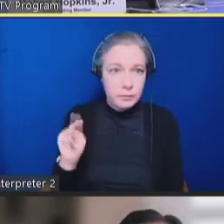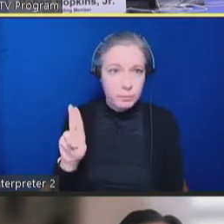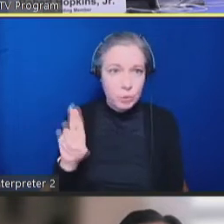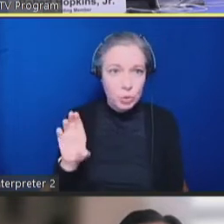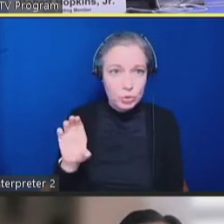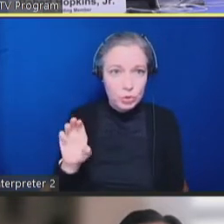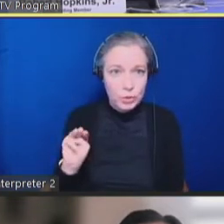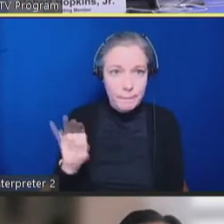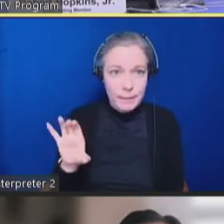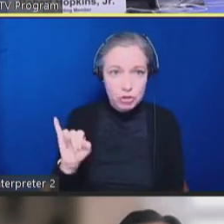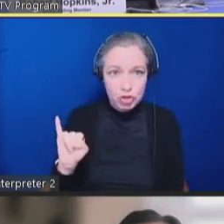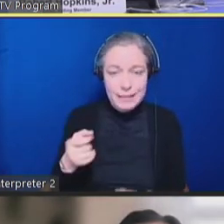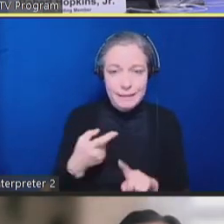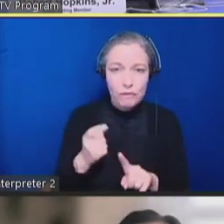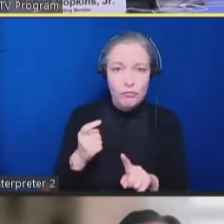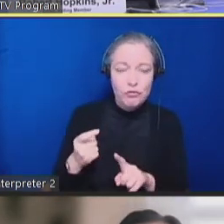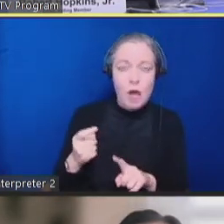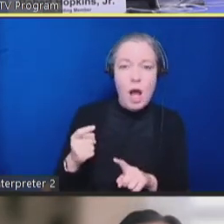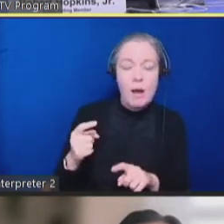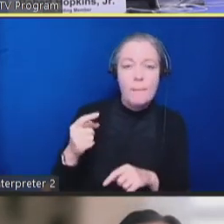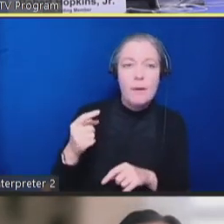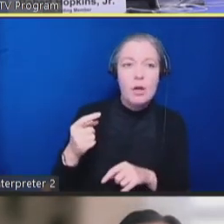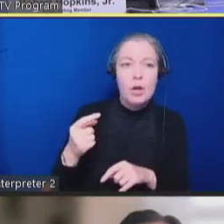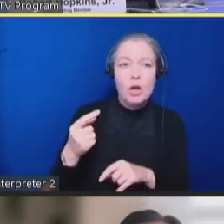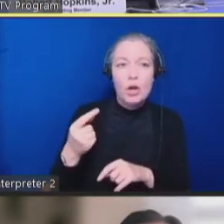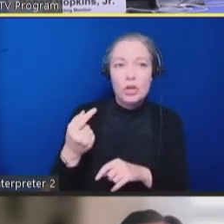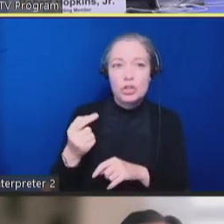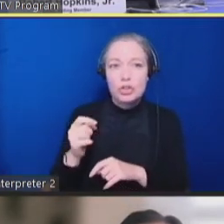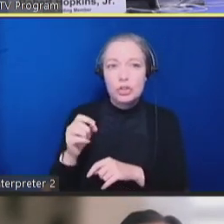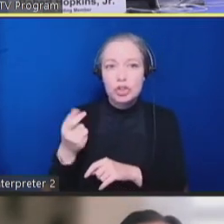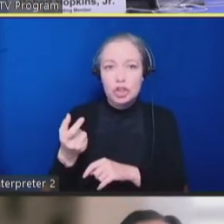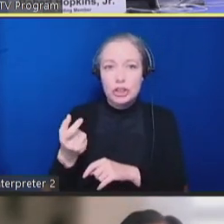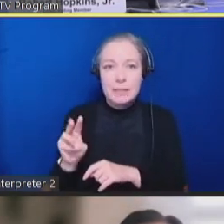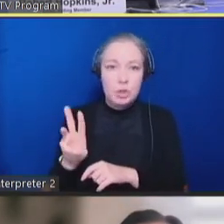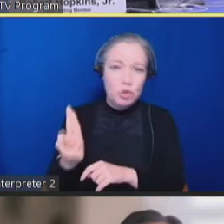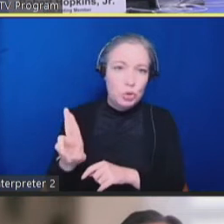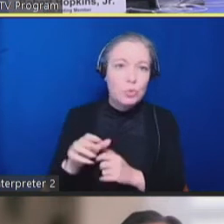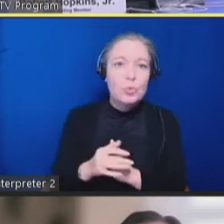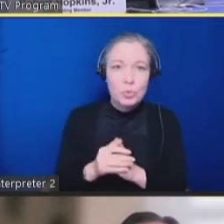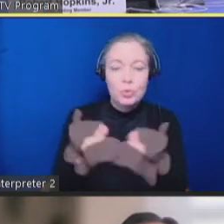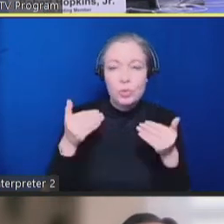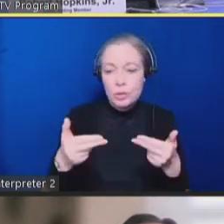Washington University. Your slides are up. I see you on the Zoom. You have the floor.